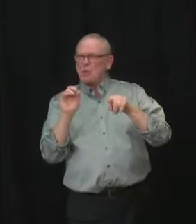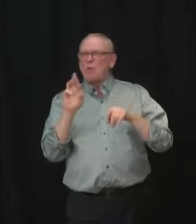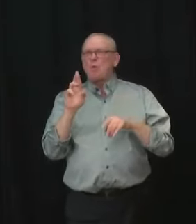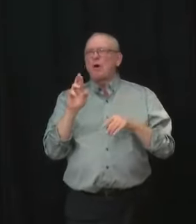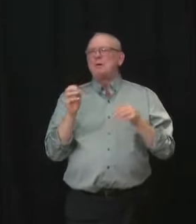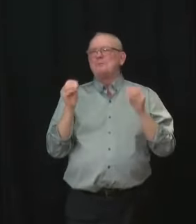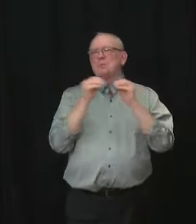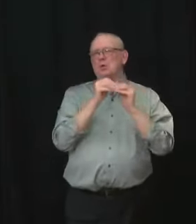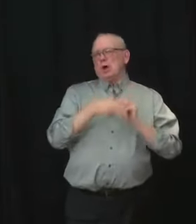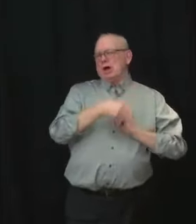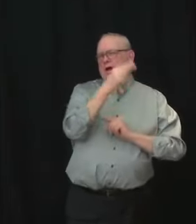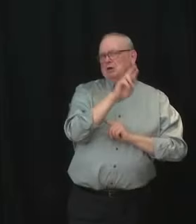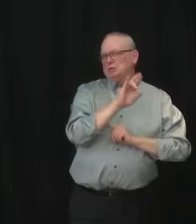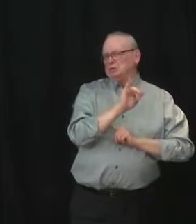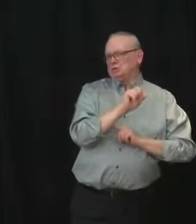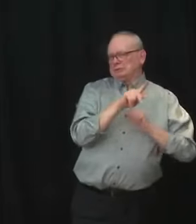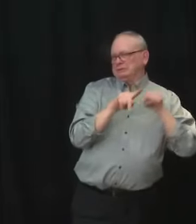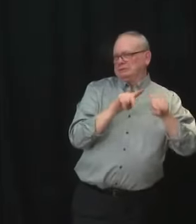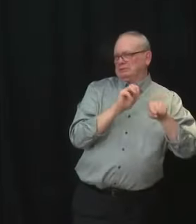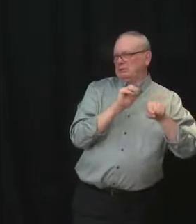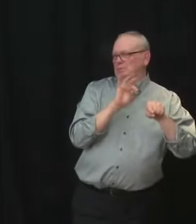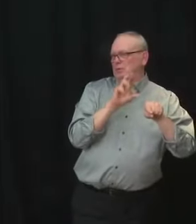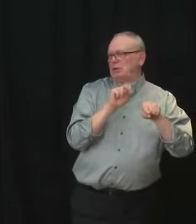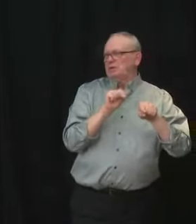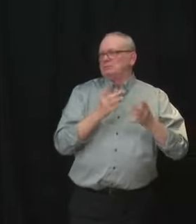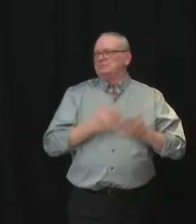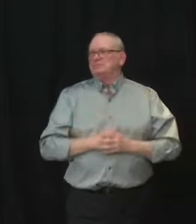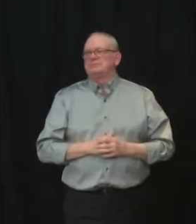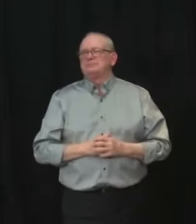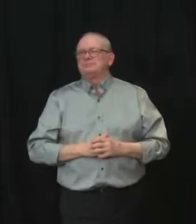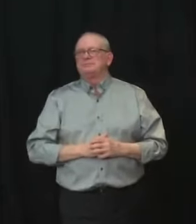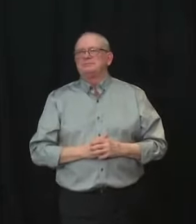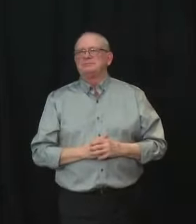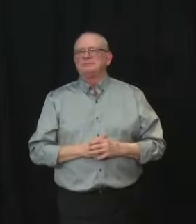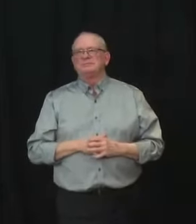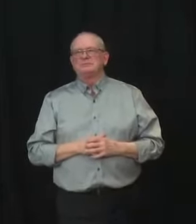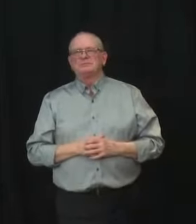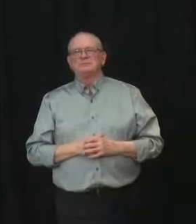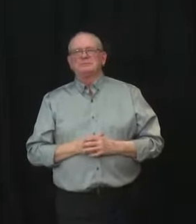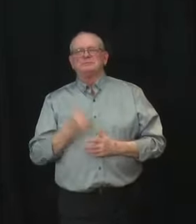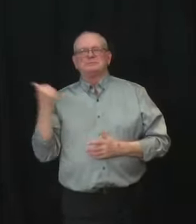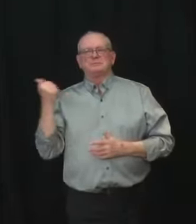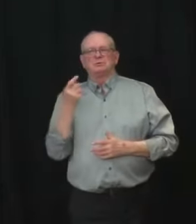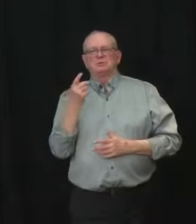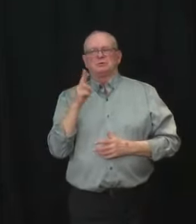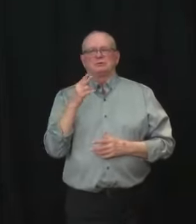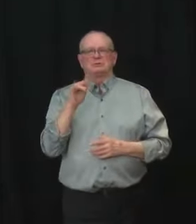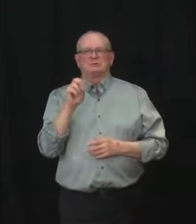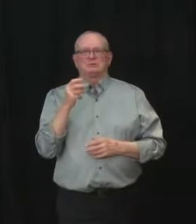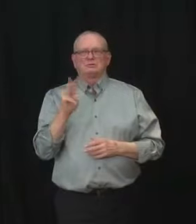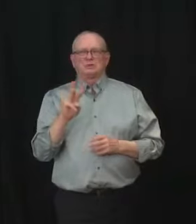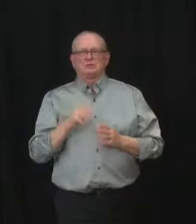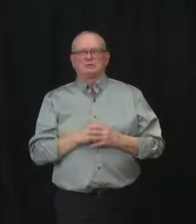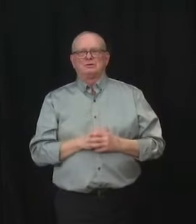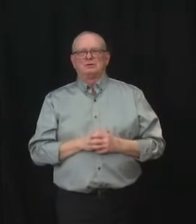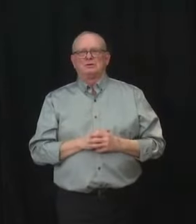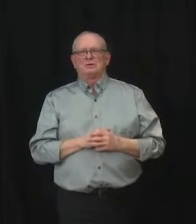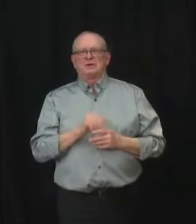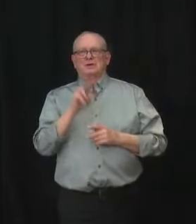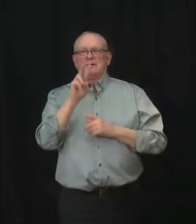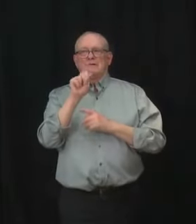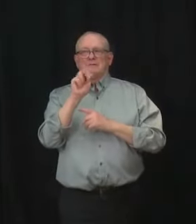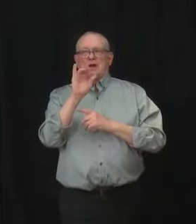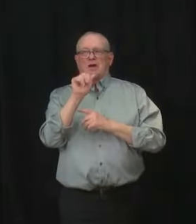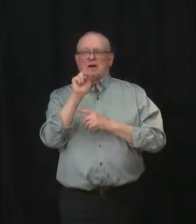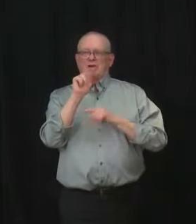The risk of severe outcomes does vary a little bit by the specific variant. So we know that with Omicron,